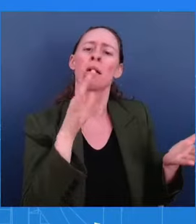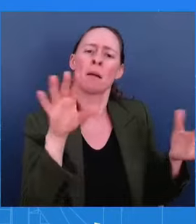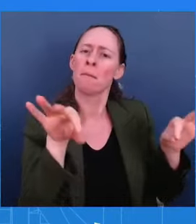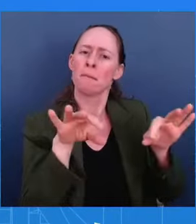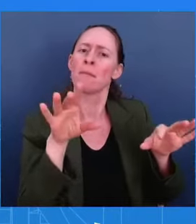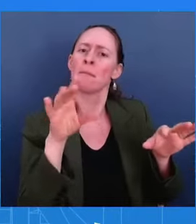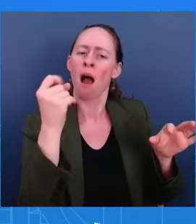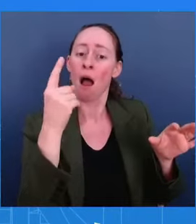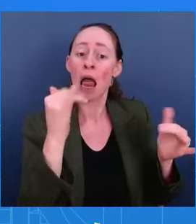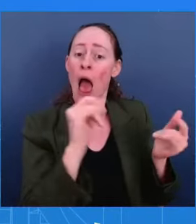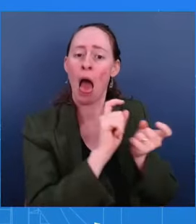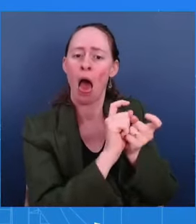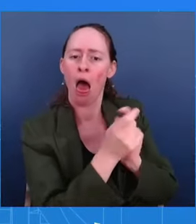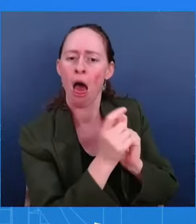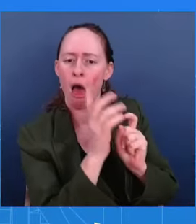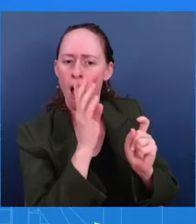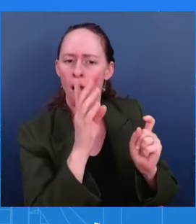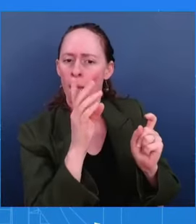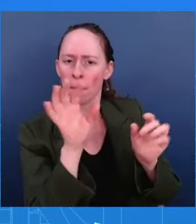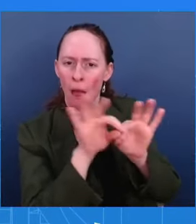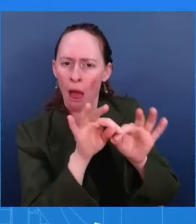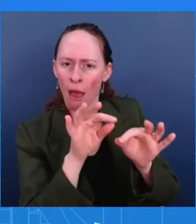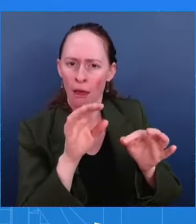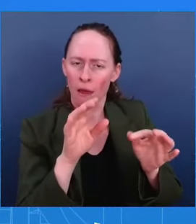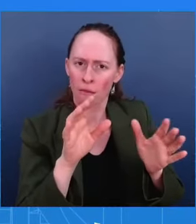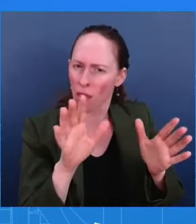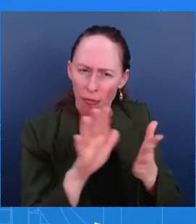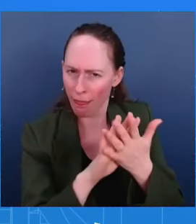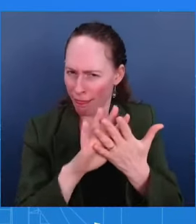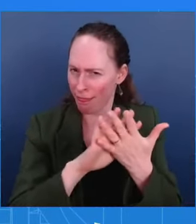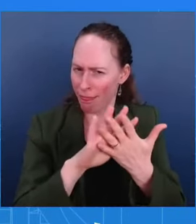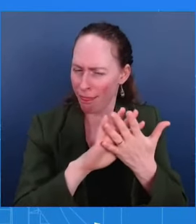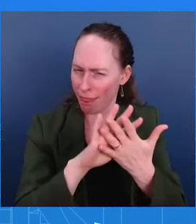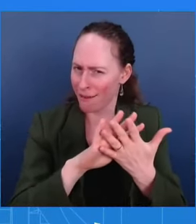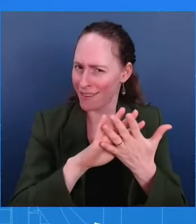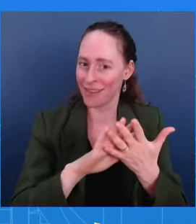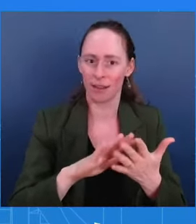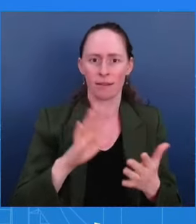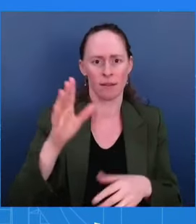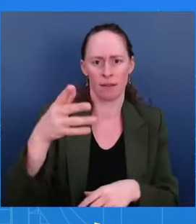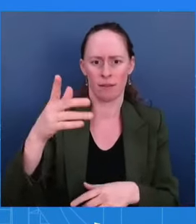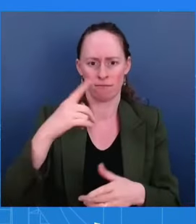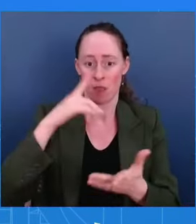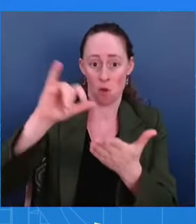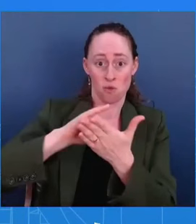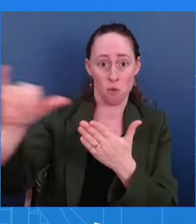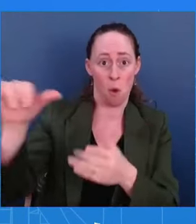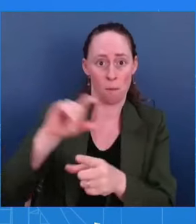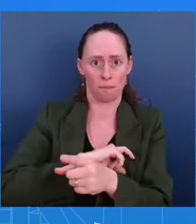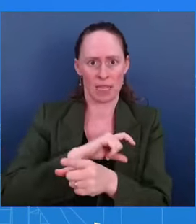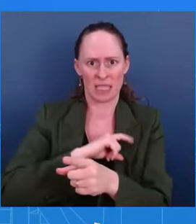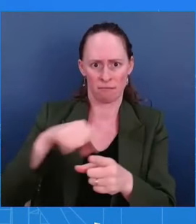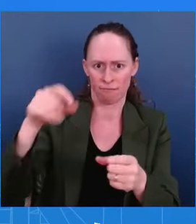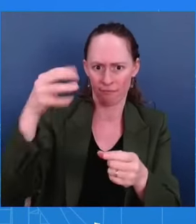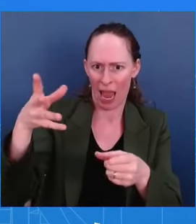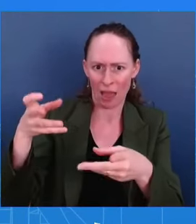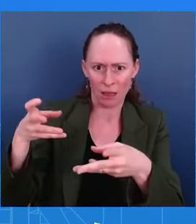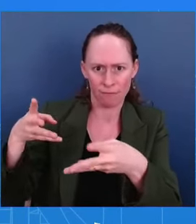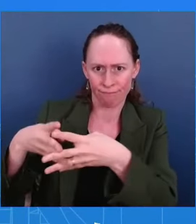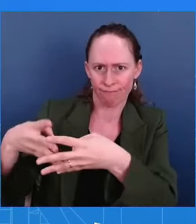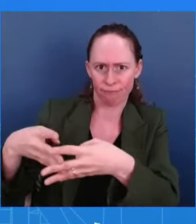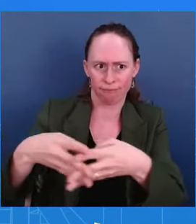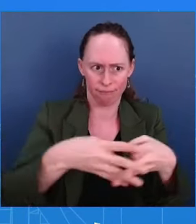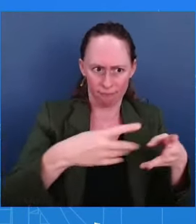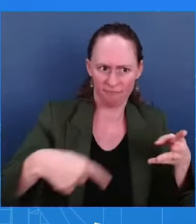a lot in that question. And I mean, look, just going back to the values, and obviously the vice president can